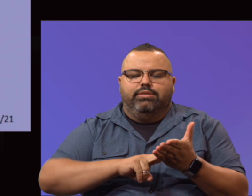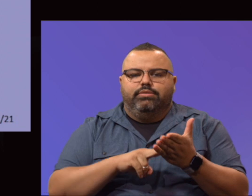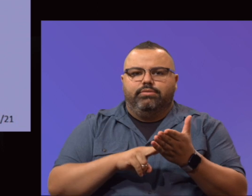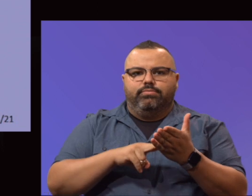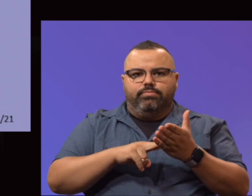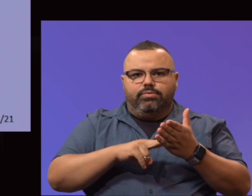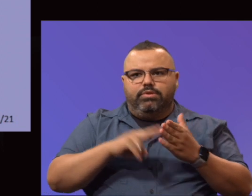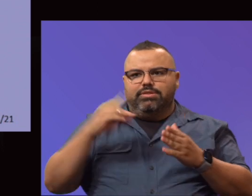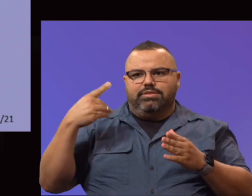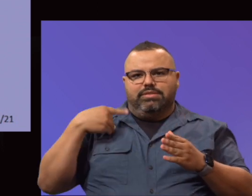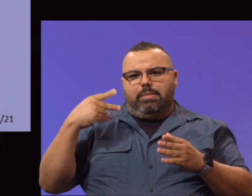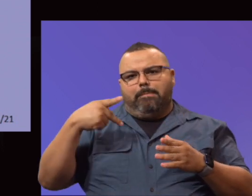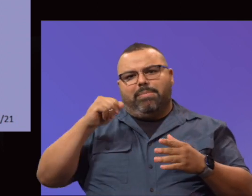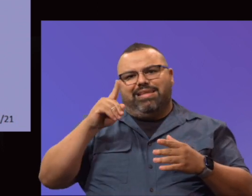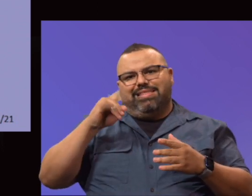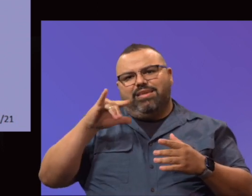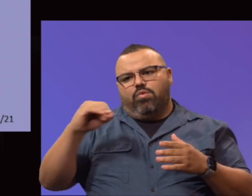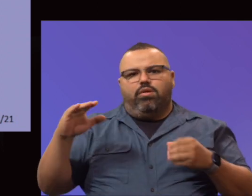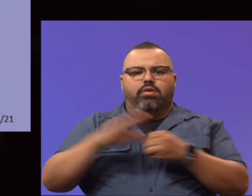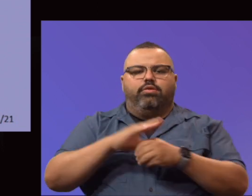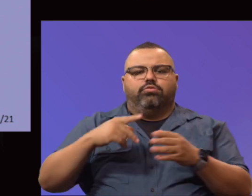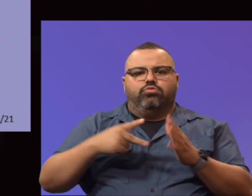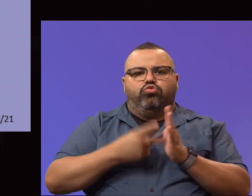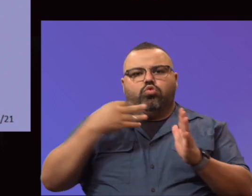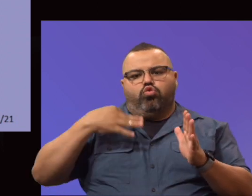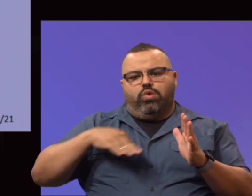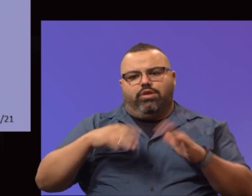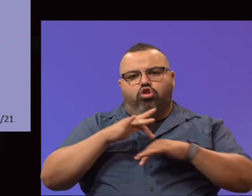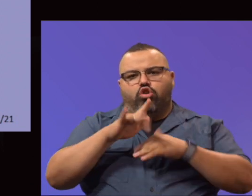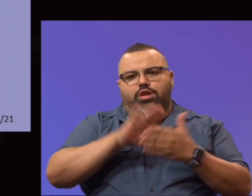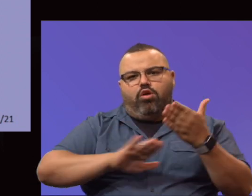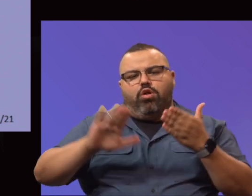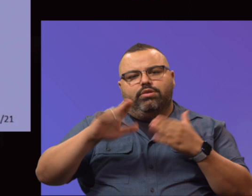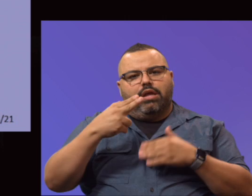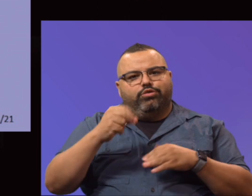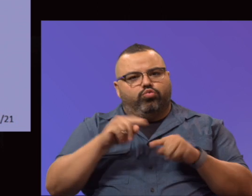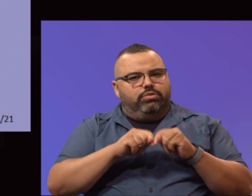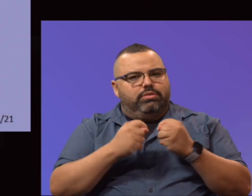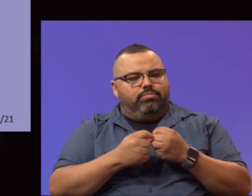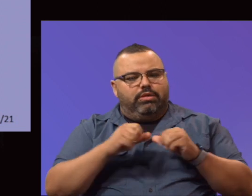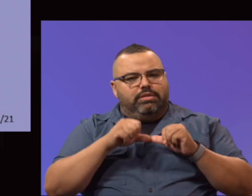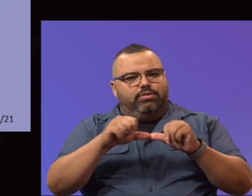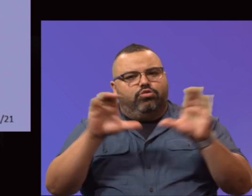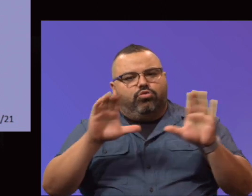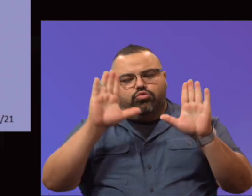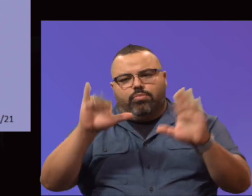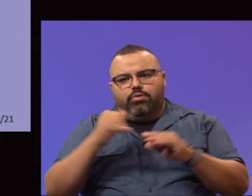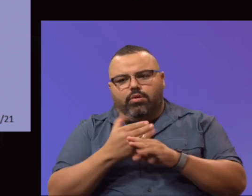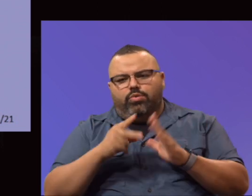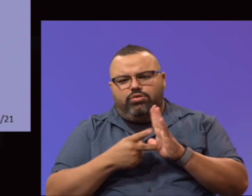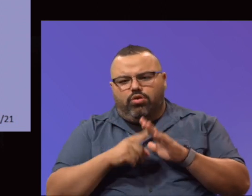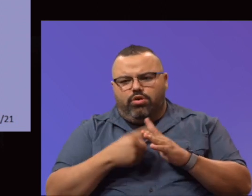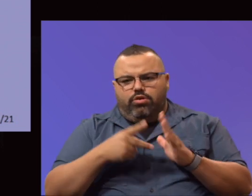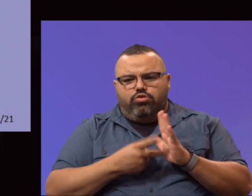This is Dean Badillo and the entire dual credit early college high school team who continue to do a tremendous job. We started dual credit